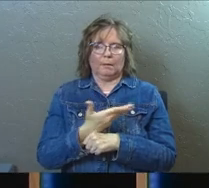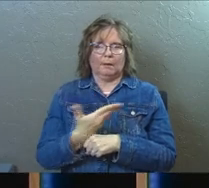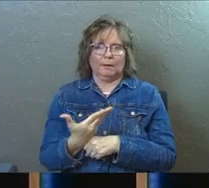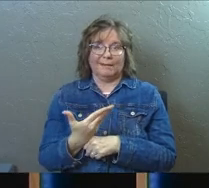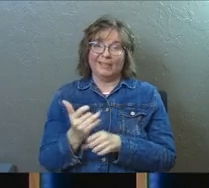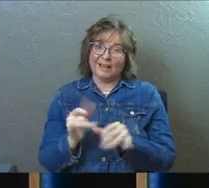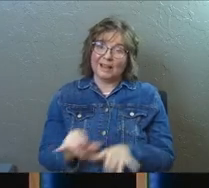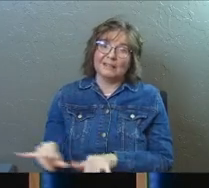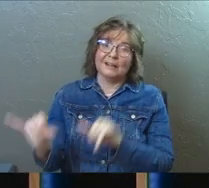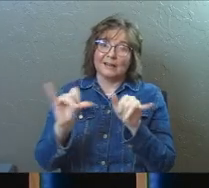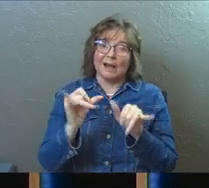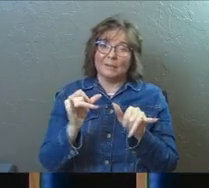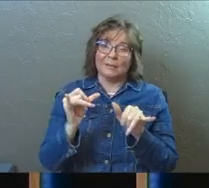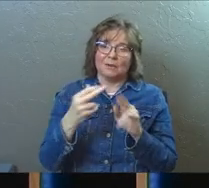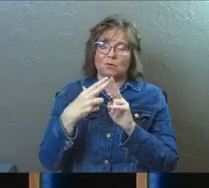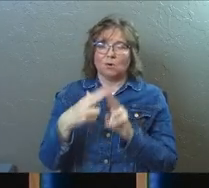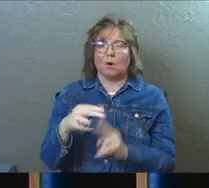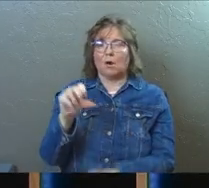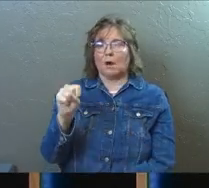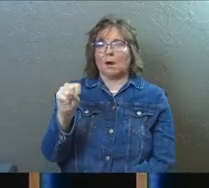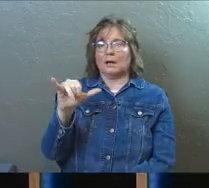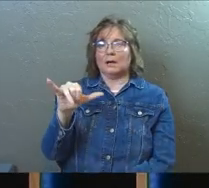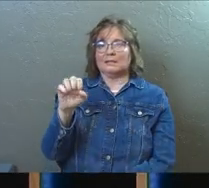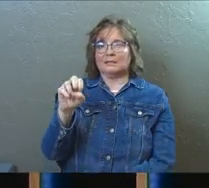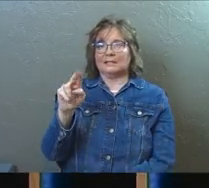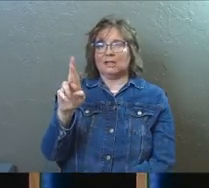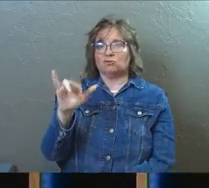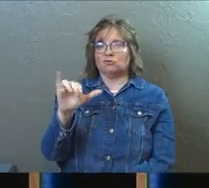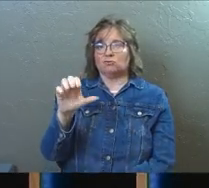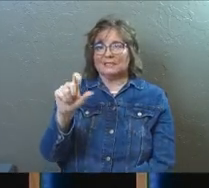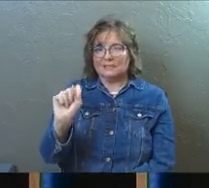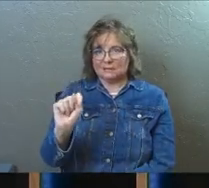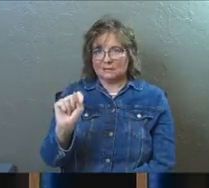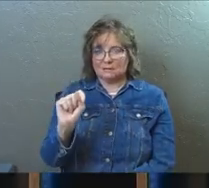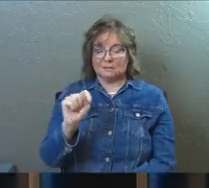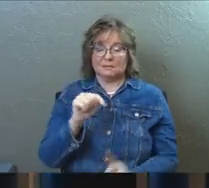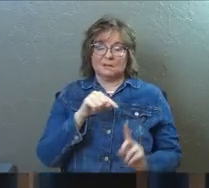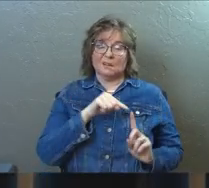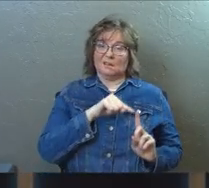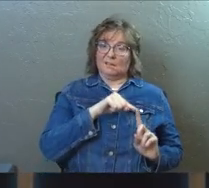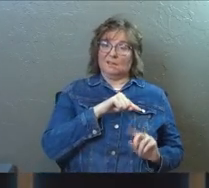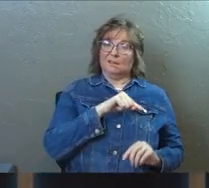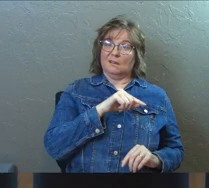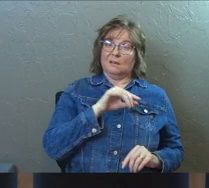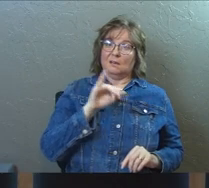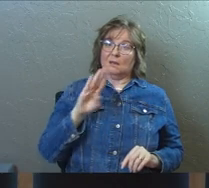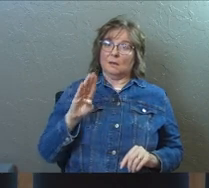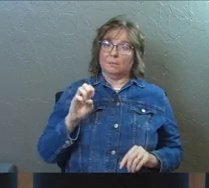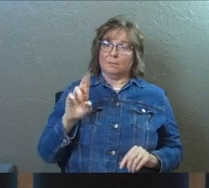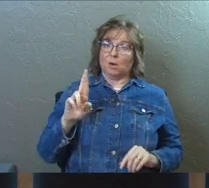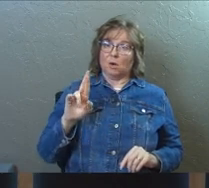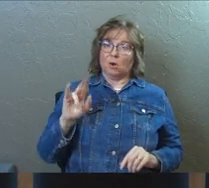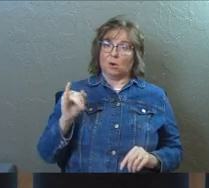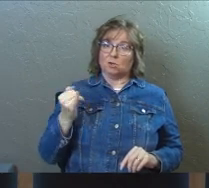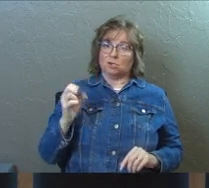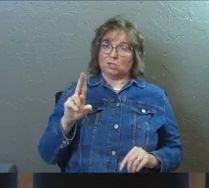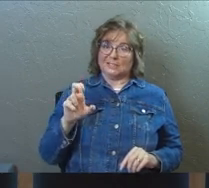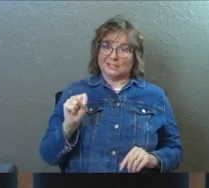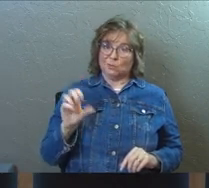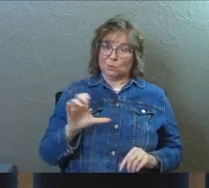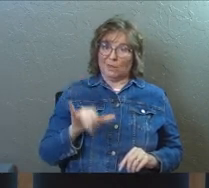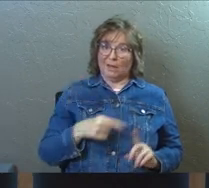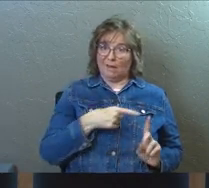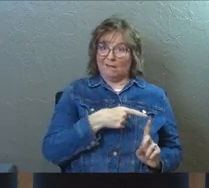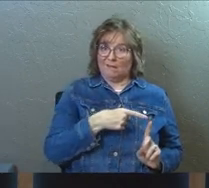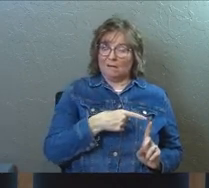That's a common thing, right? And that's what he was doing back in those days, and what he had was no truth at all,